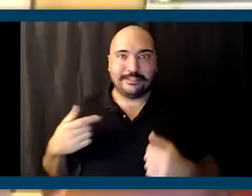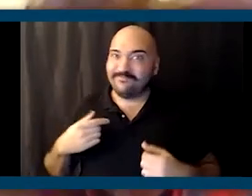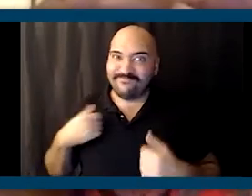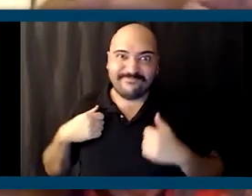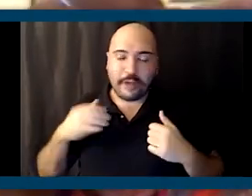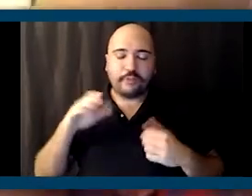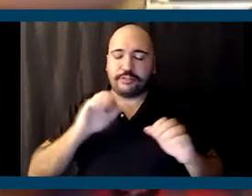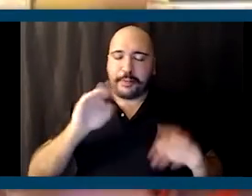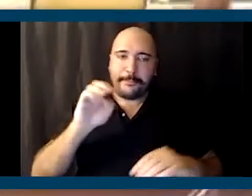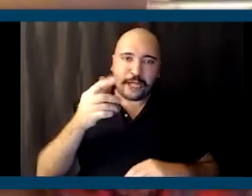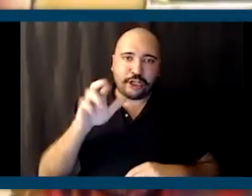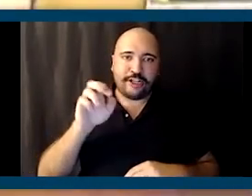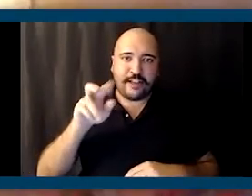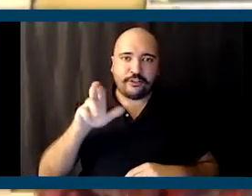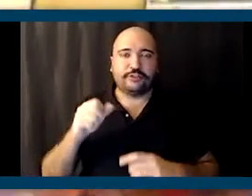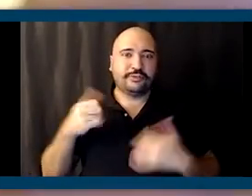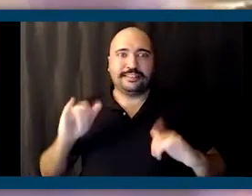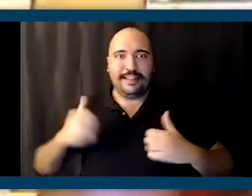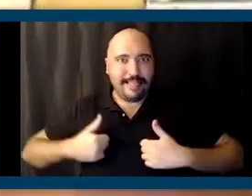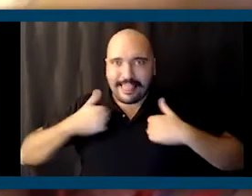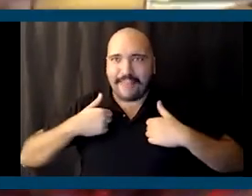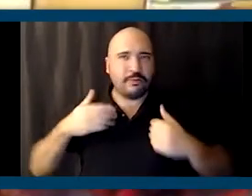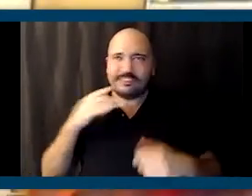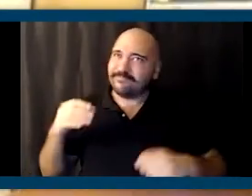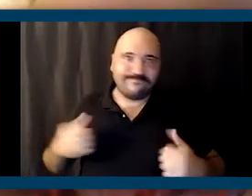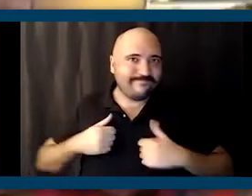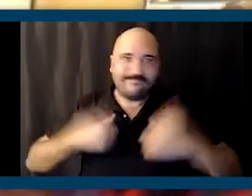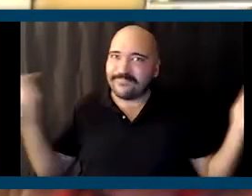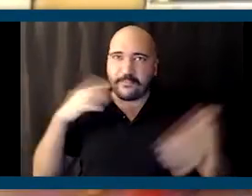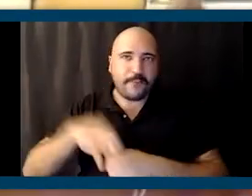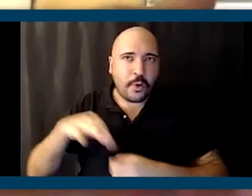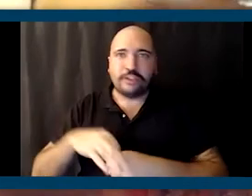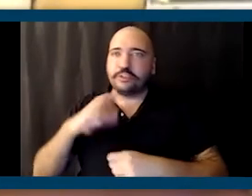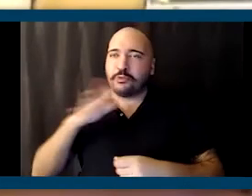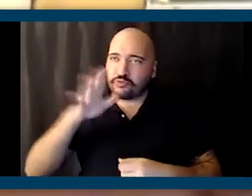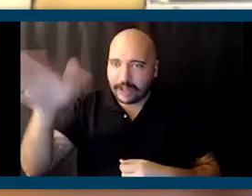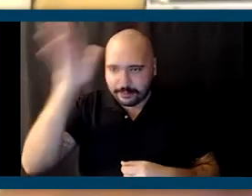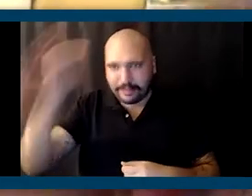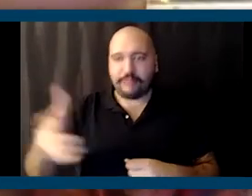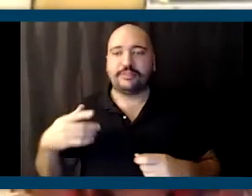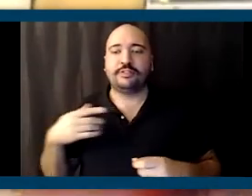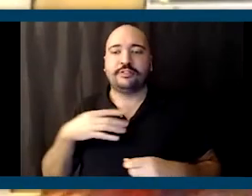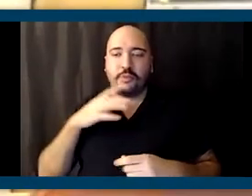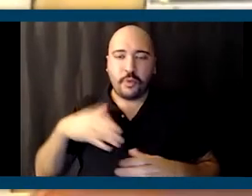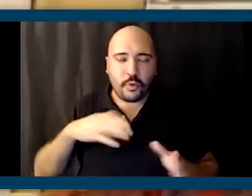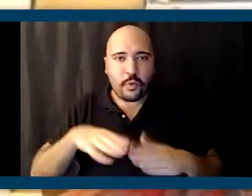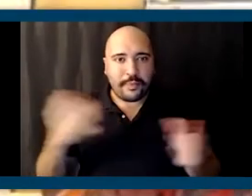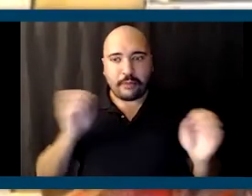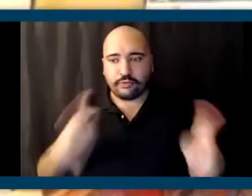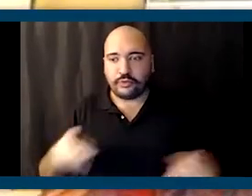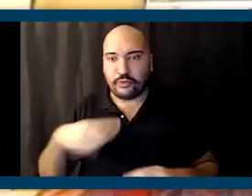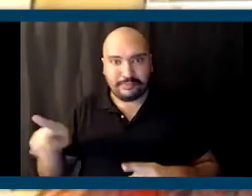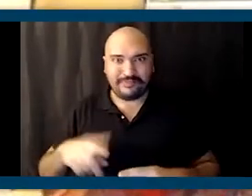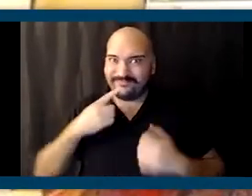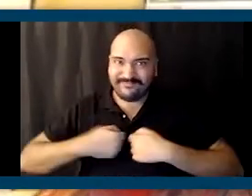every day that, you know, when you look at all those things, you guys have talked about your grandparents and how they did these things for you and open up opportunities and this and that. These people put